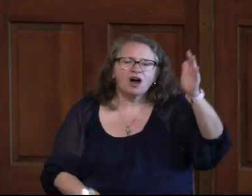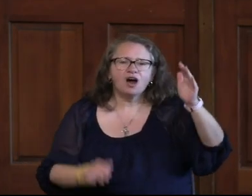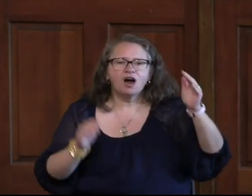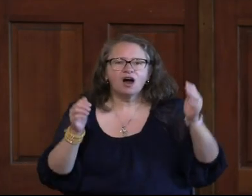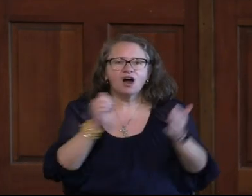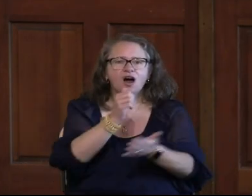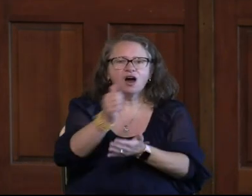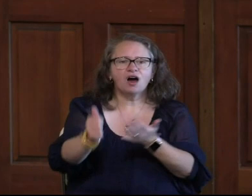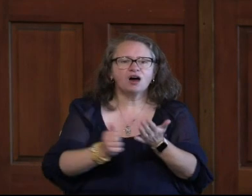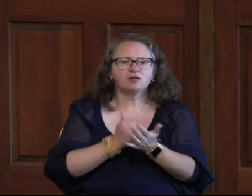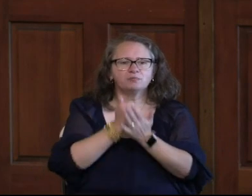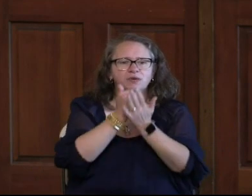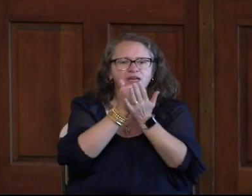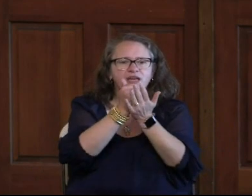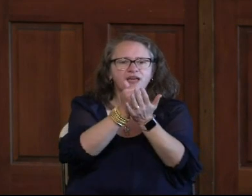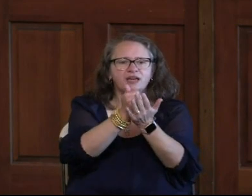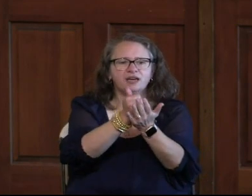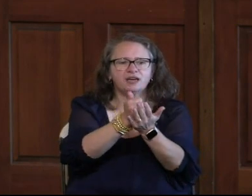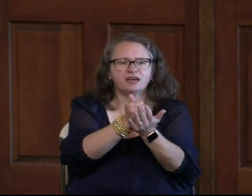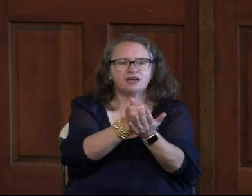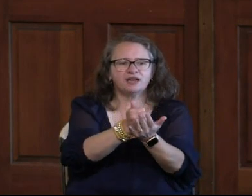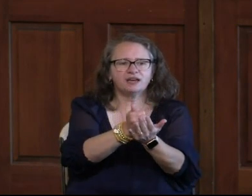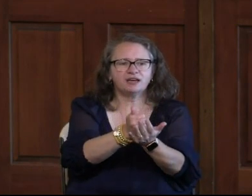Amen.